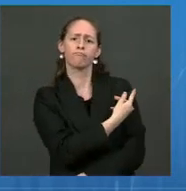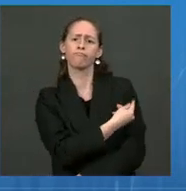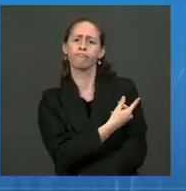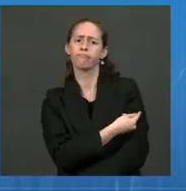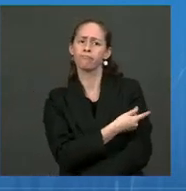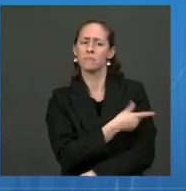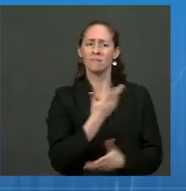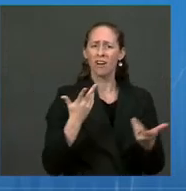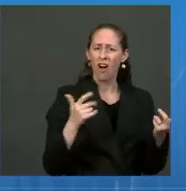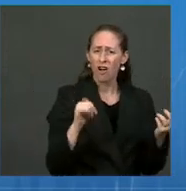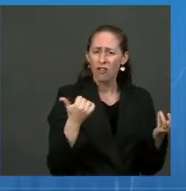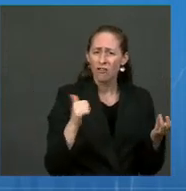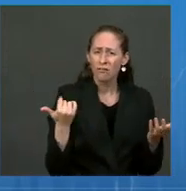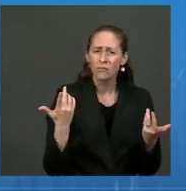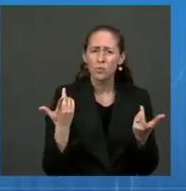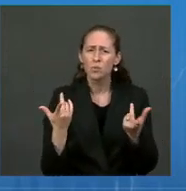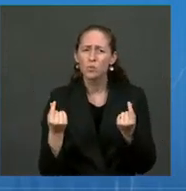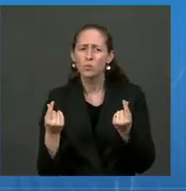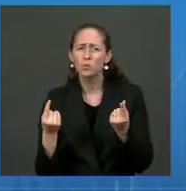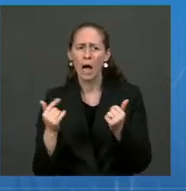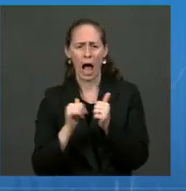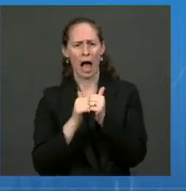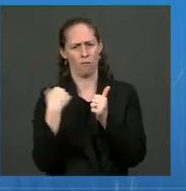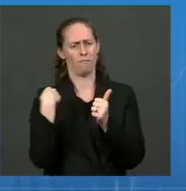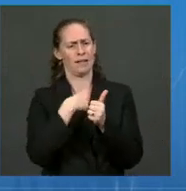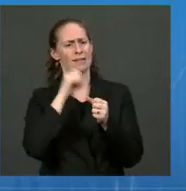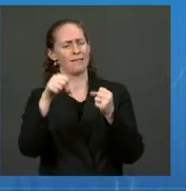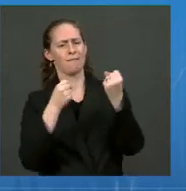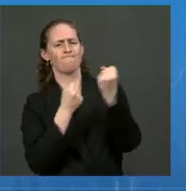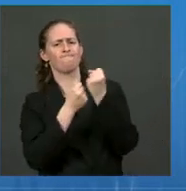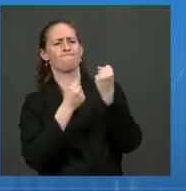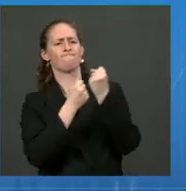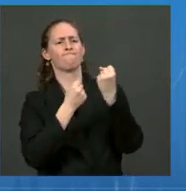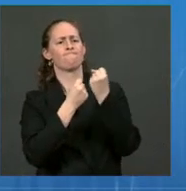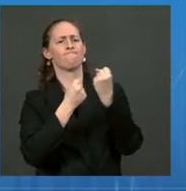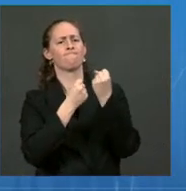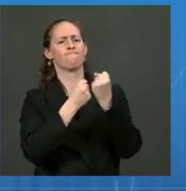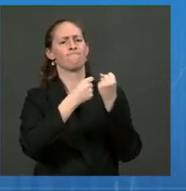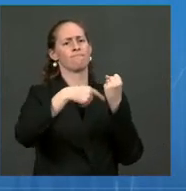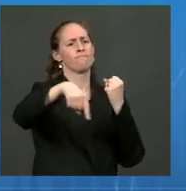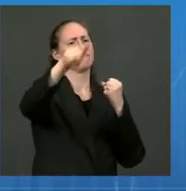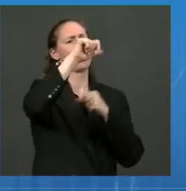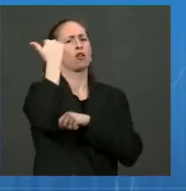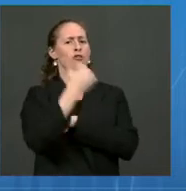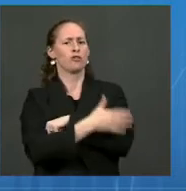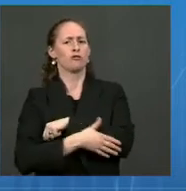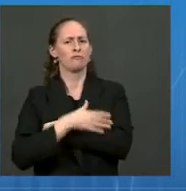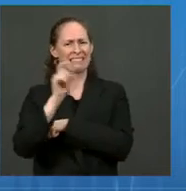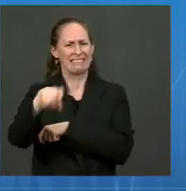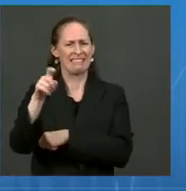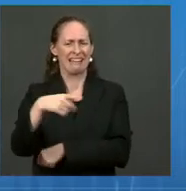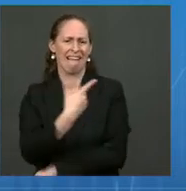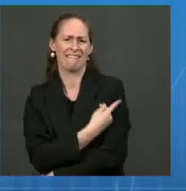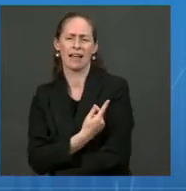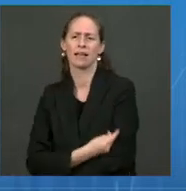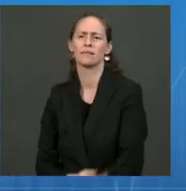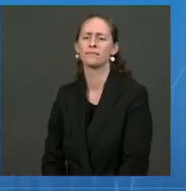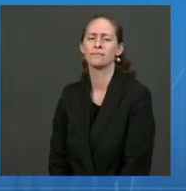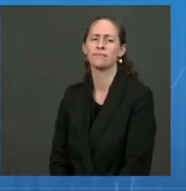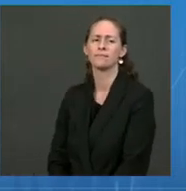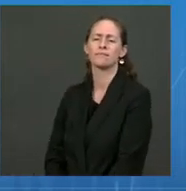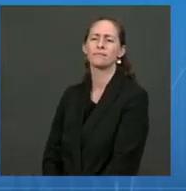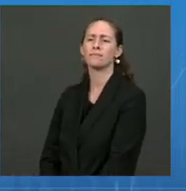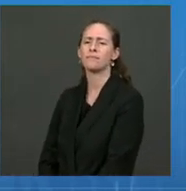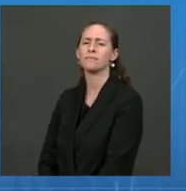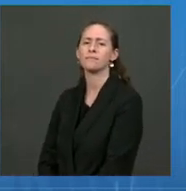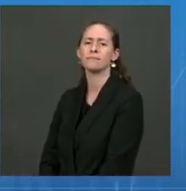to increase that assistance? So Meg, it's a good question. And I want to start by reminding people of what the US is